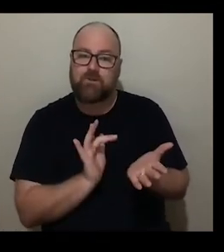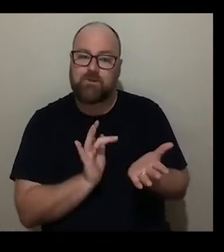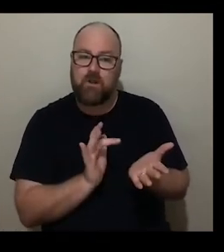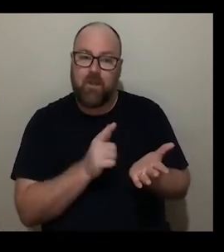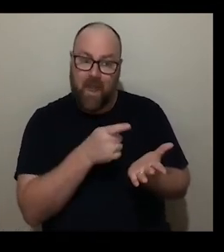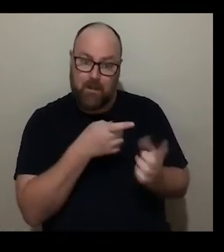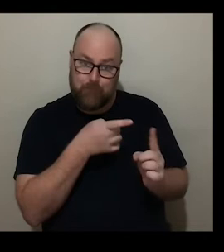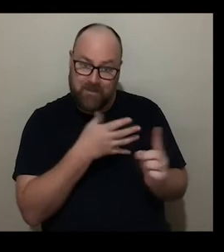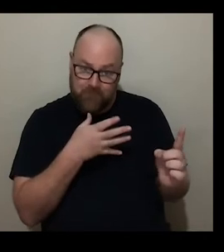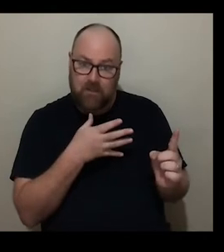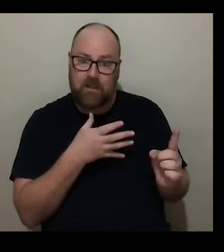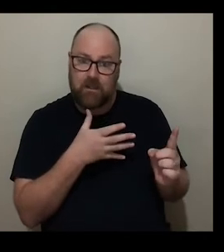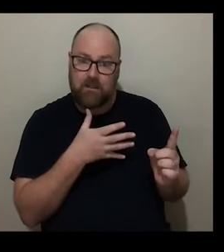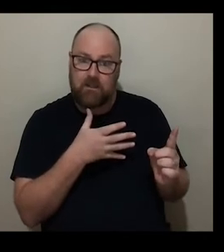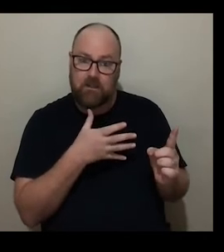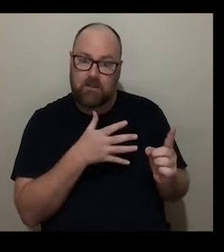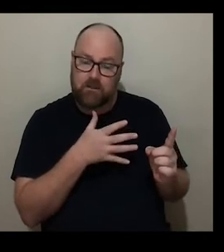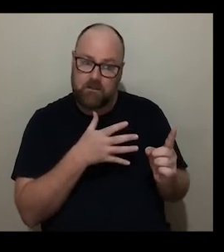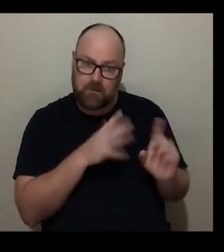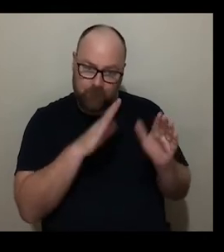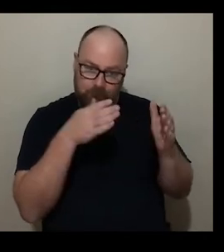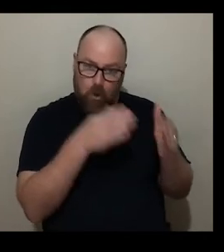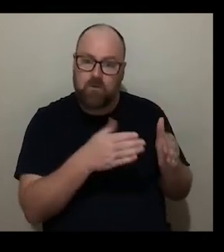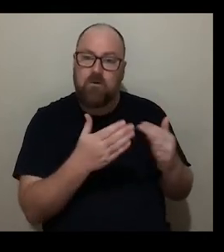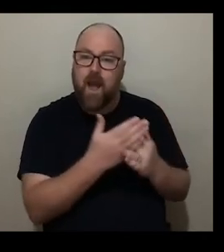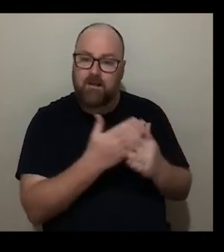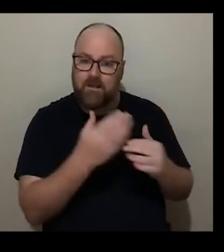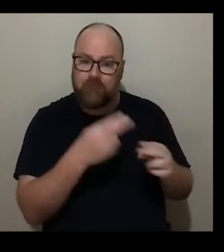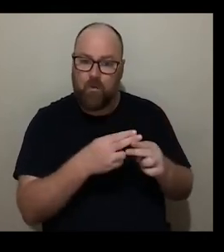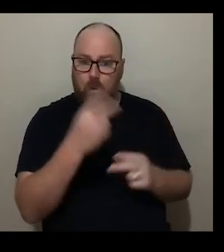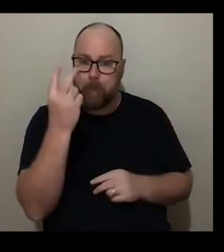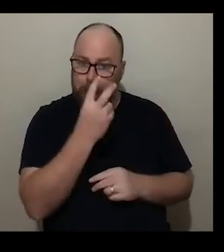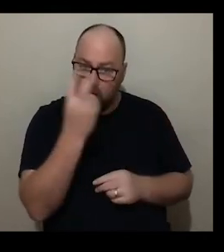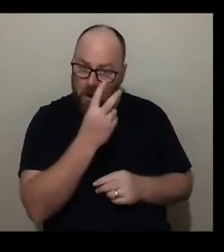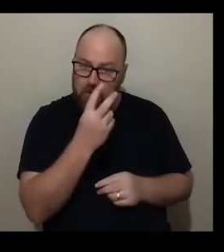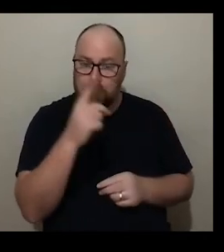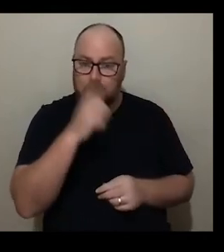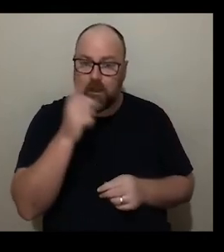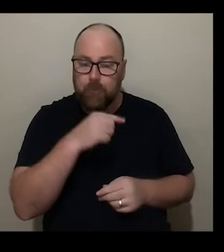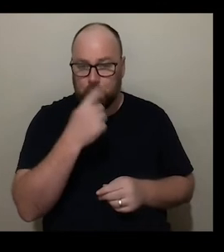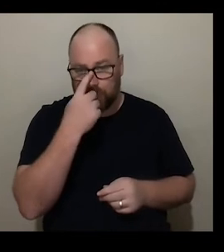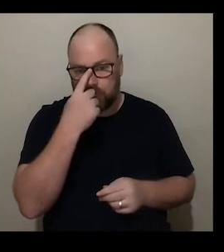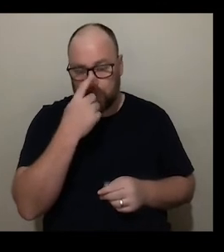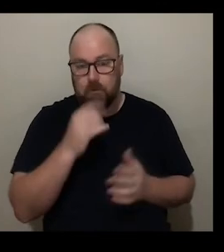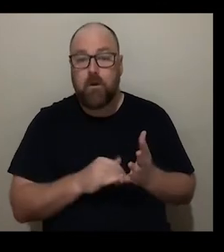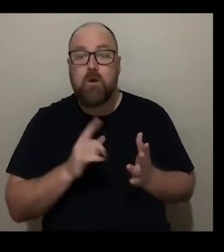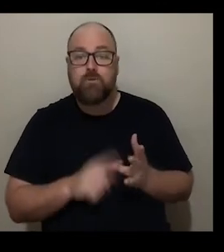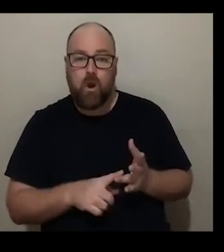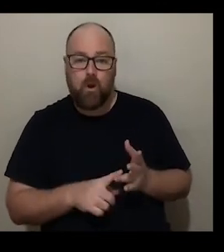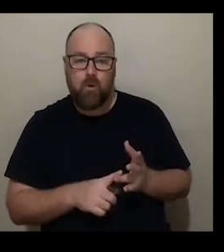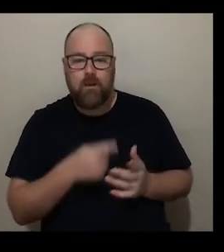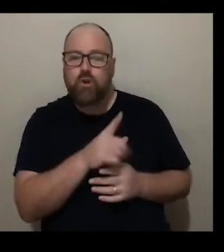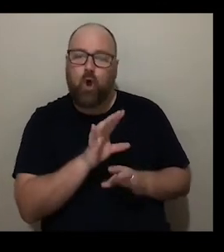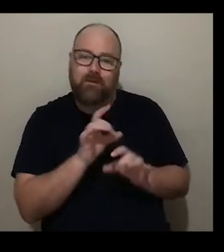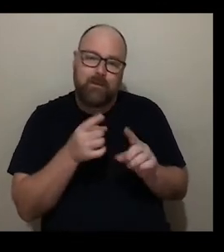addressed and was interested in the access needs of blind and partially sighted audiences so although not an